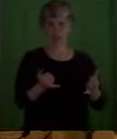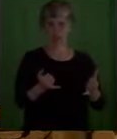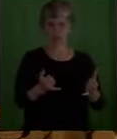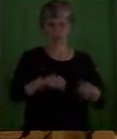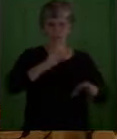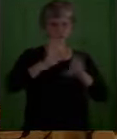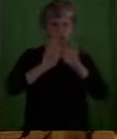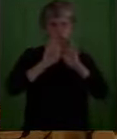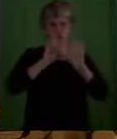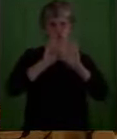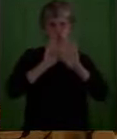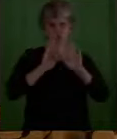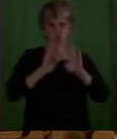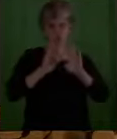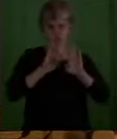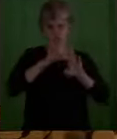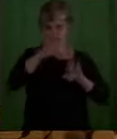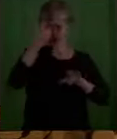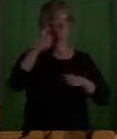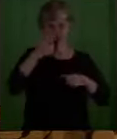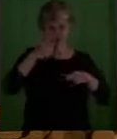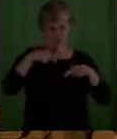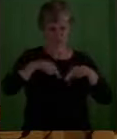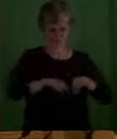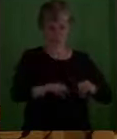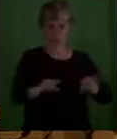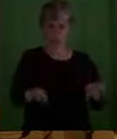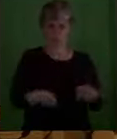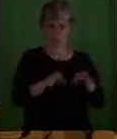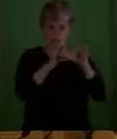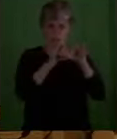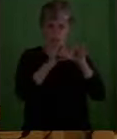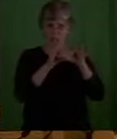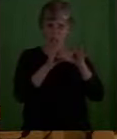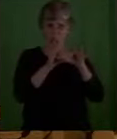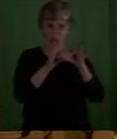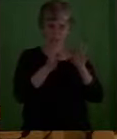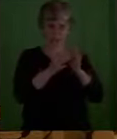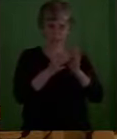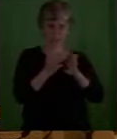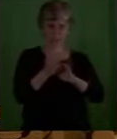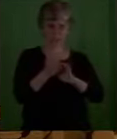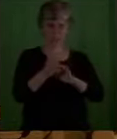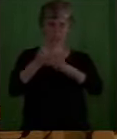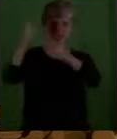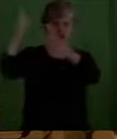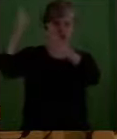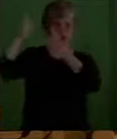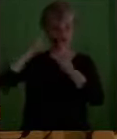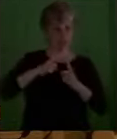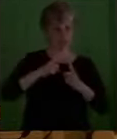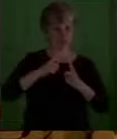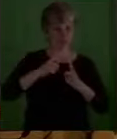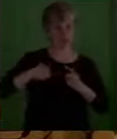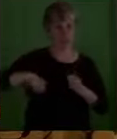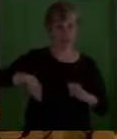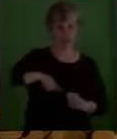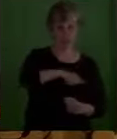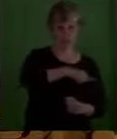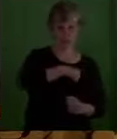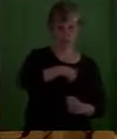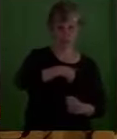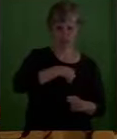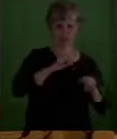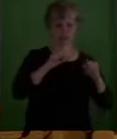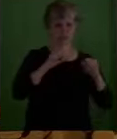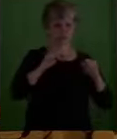Mass that Jesus comes to us so that we might be